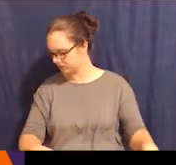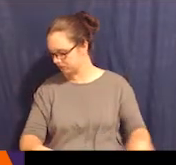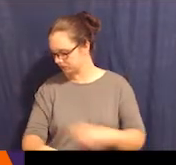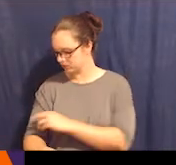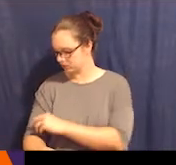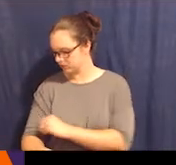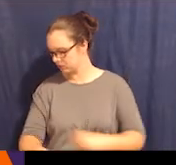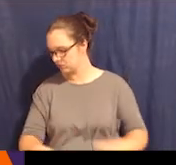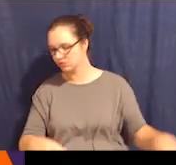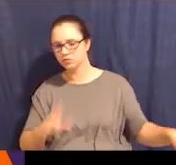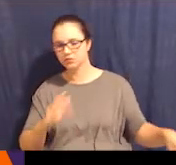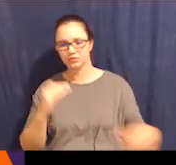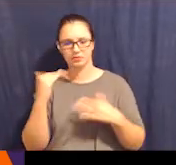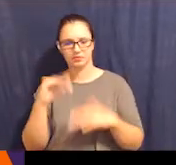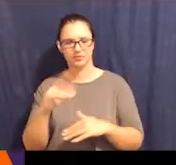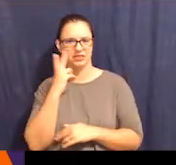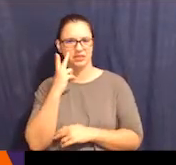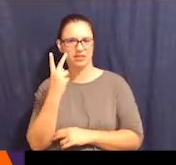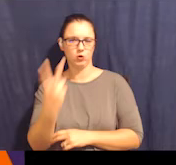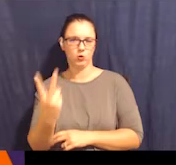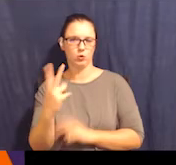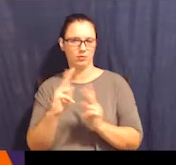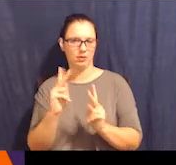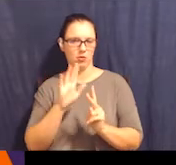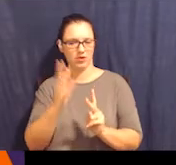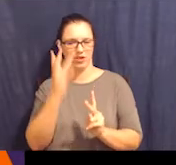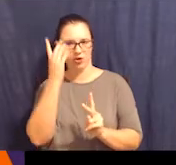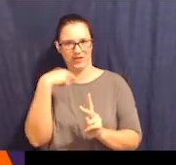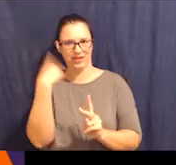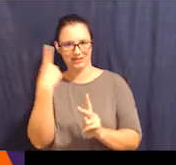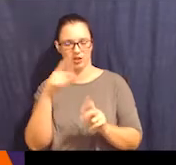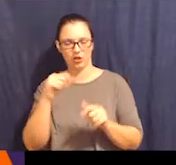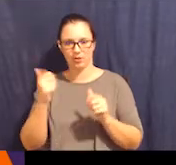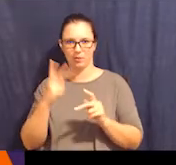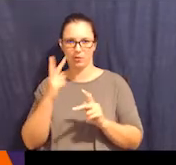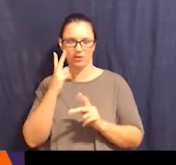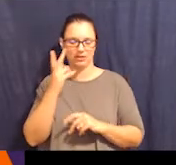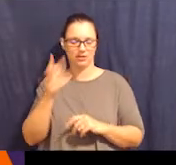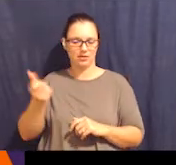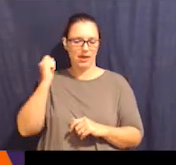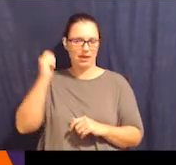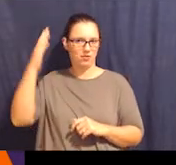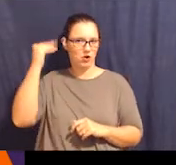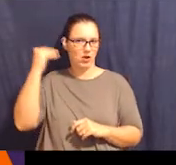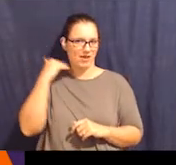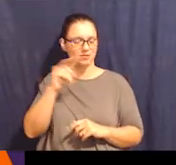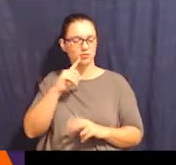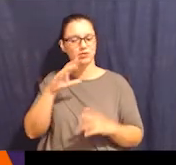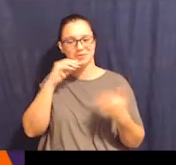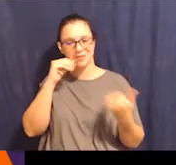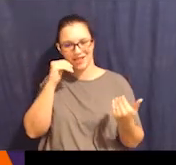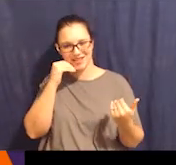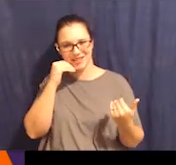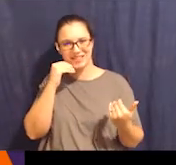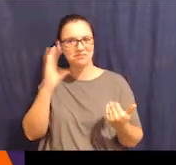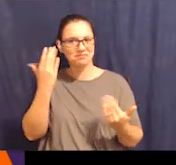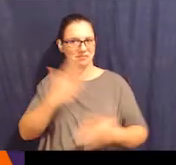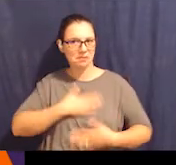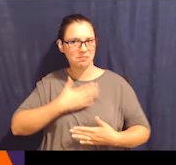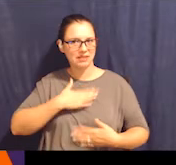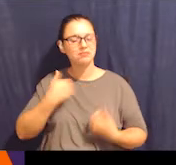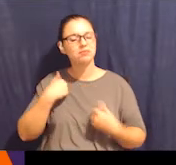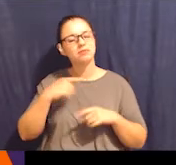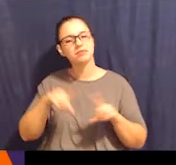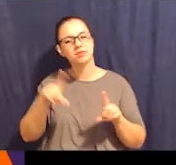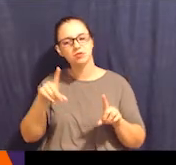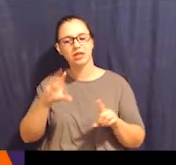us. The others, we see the back of their heads and they're smiling. So they also have different races and ethnicities. We have darker brown,